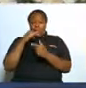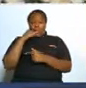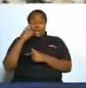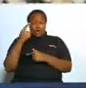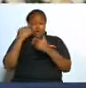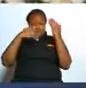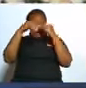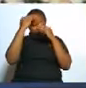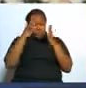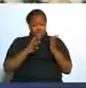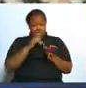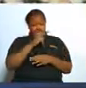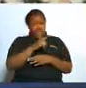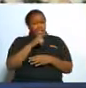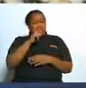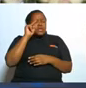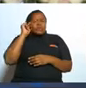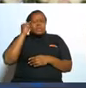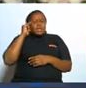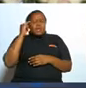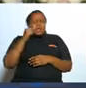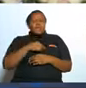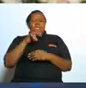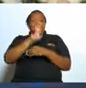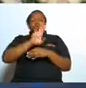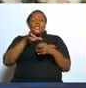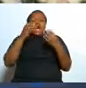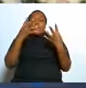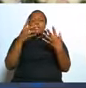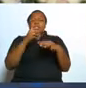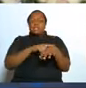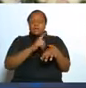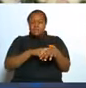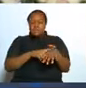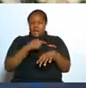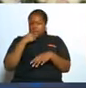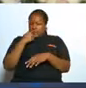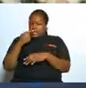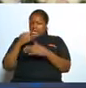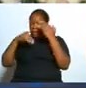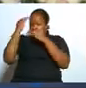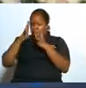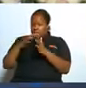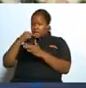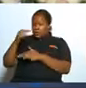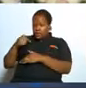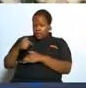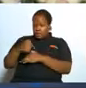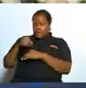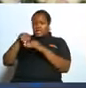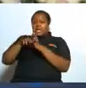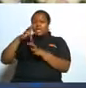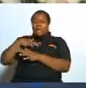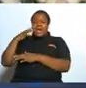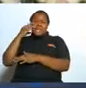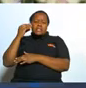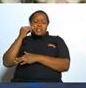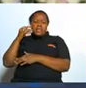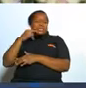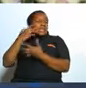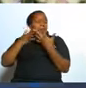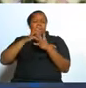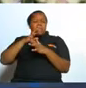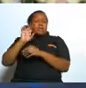how many sessions do you think it will help the client he said according to my experience maybe seven